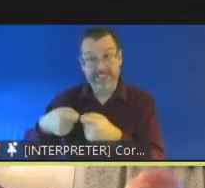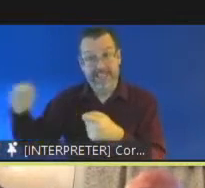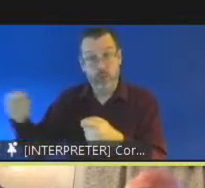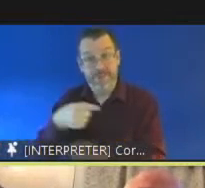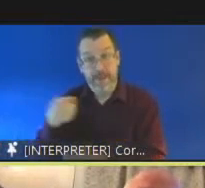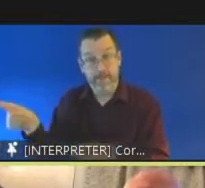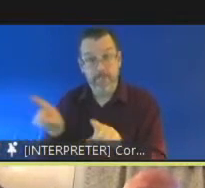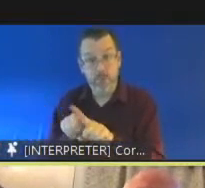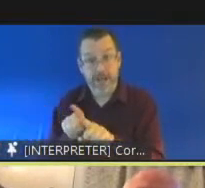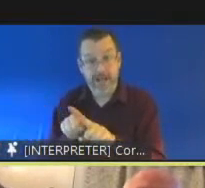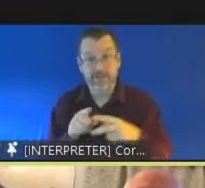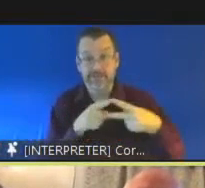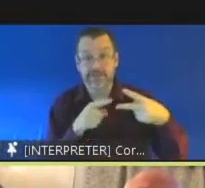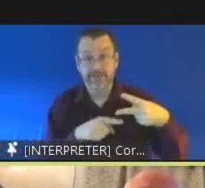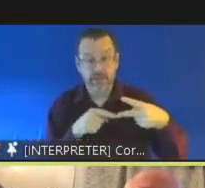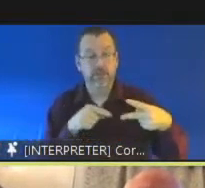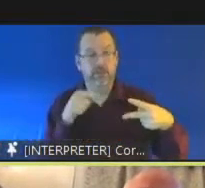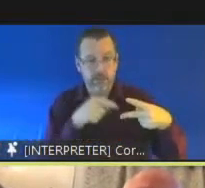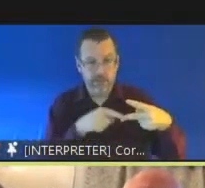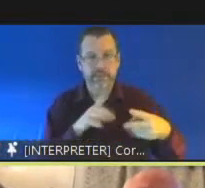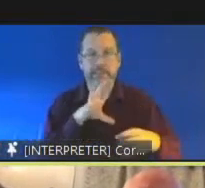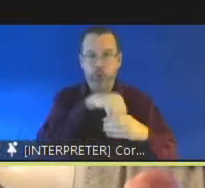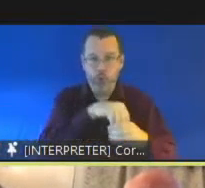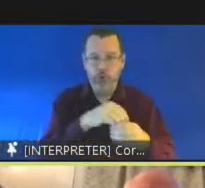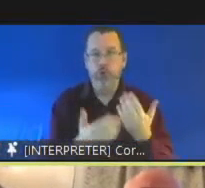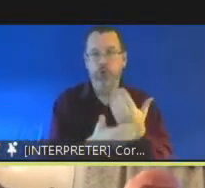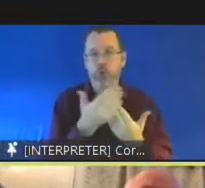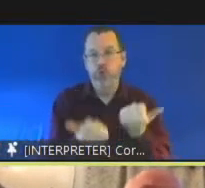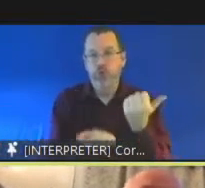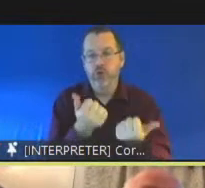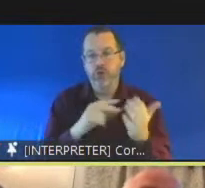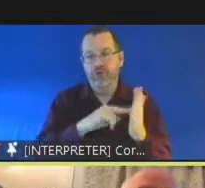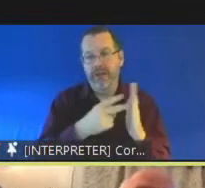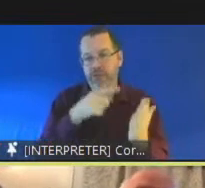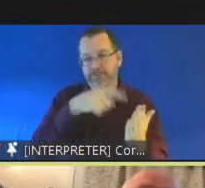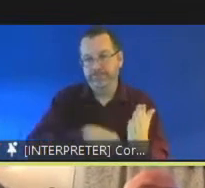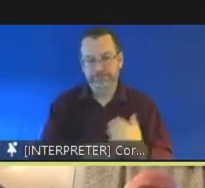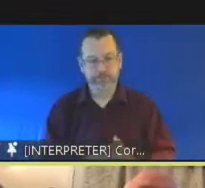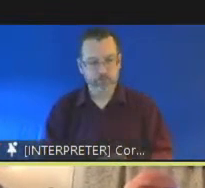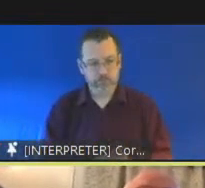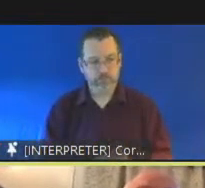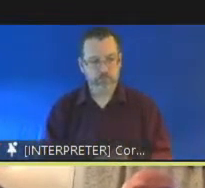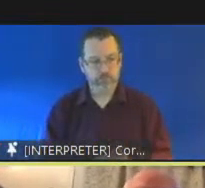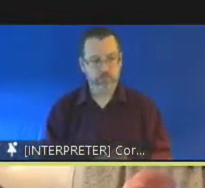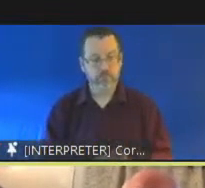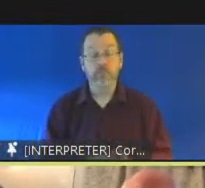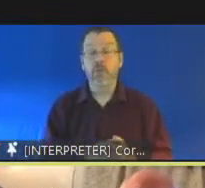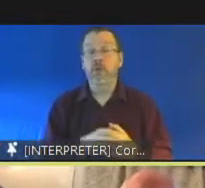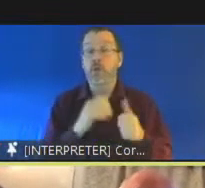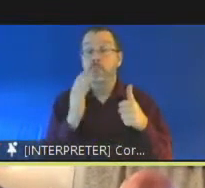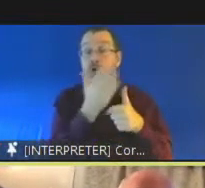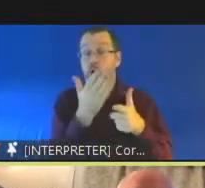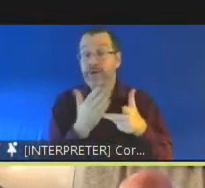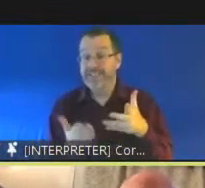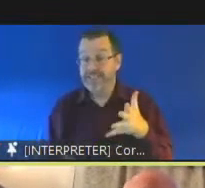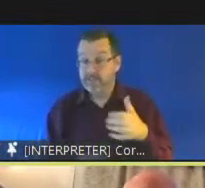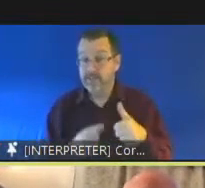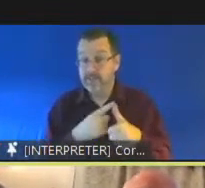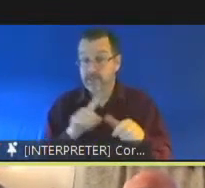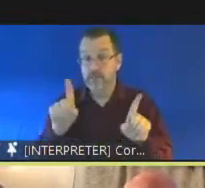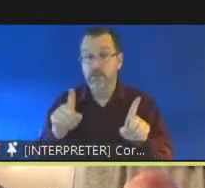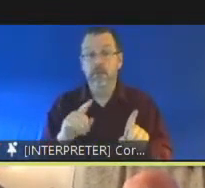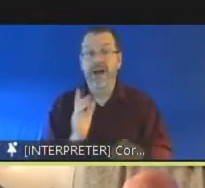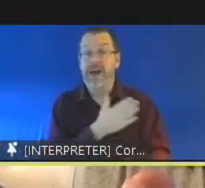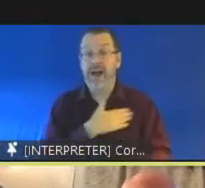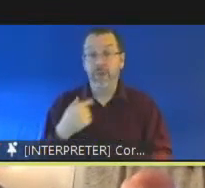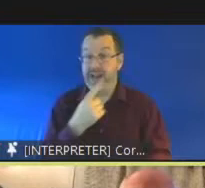are being addressed in the youth justice a strategy as well. In terms of priorities evidence for what we do and I flagged that that